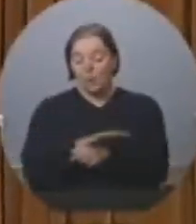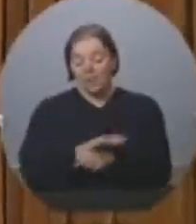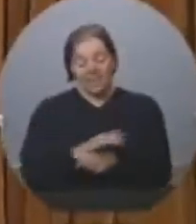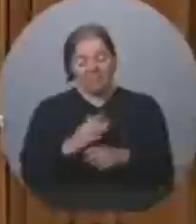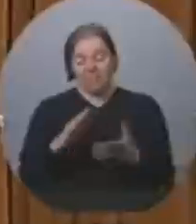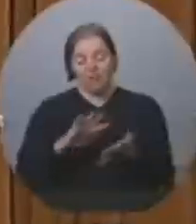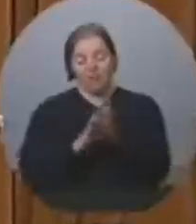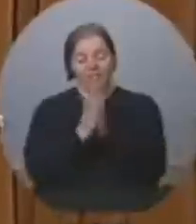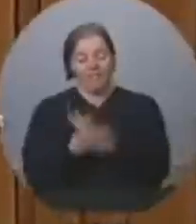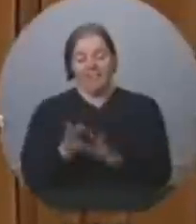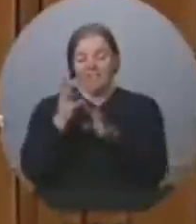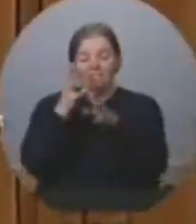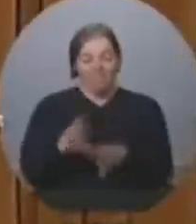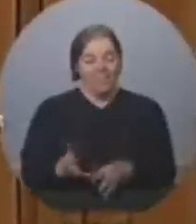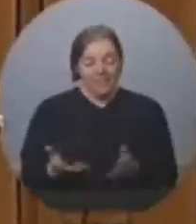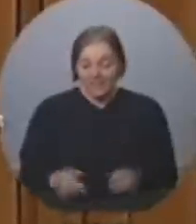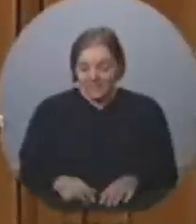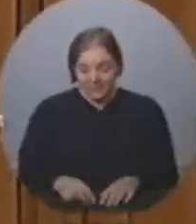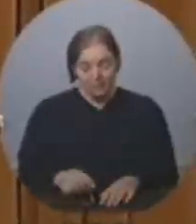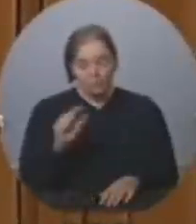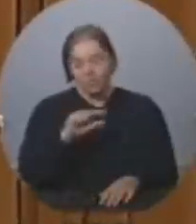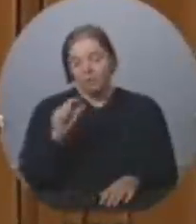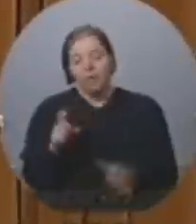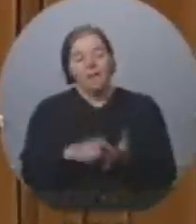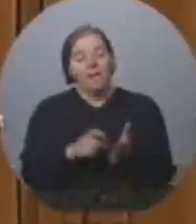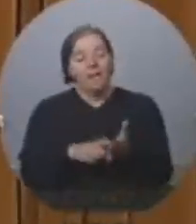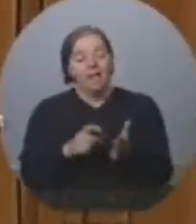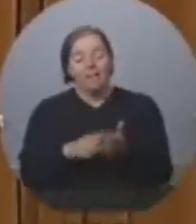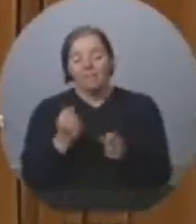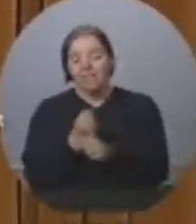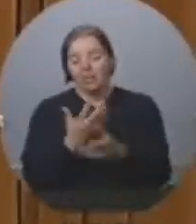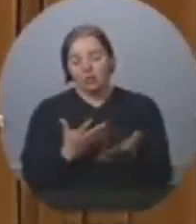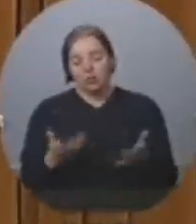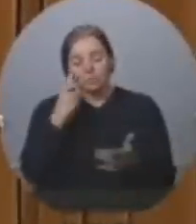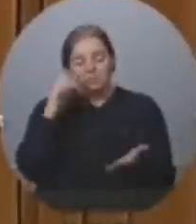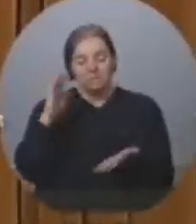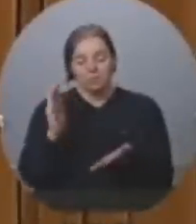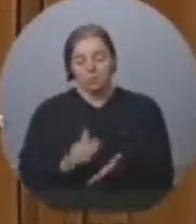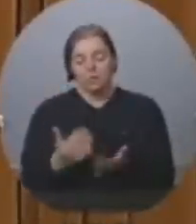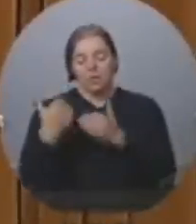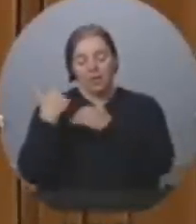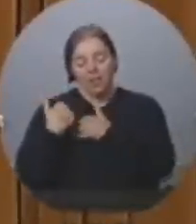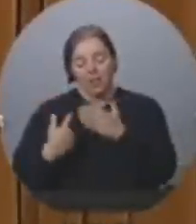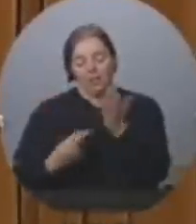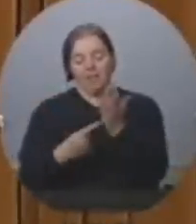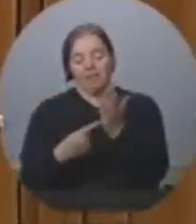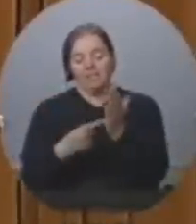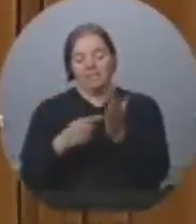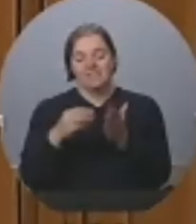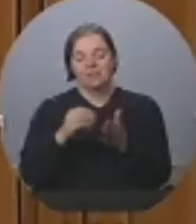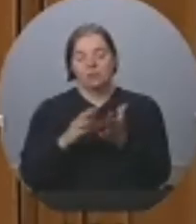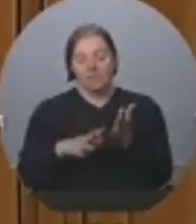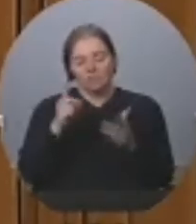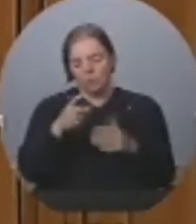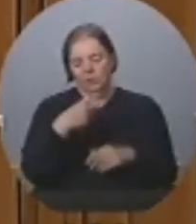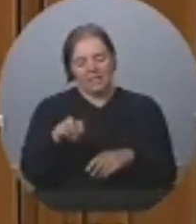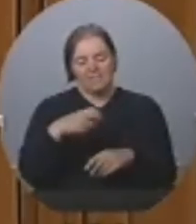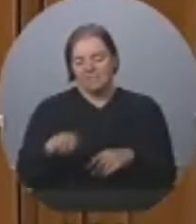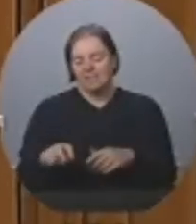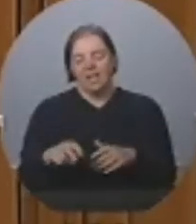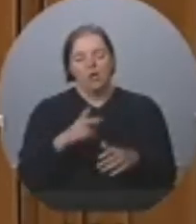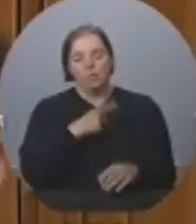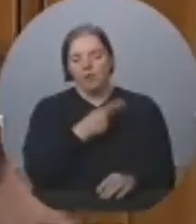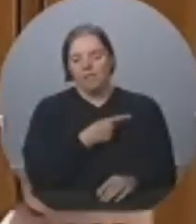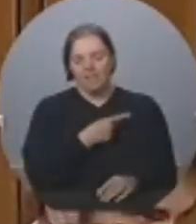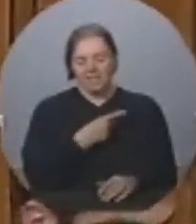government finally take measures to reduce the debt of of students in developing a transfer to the province, which is reserved